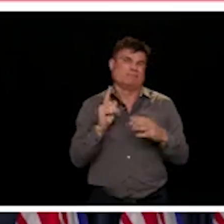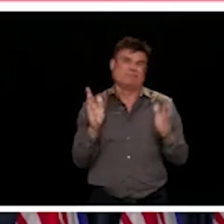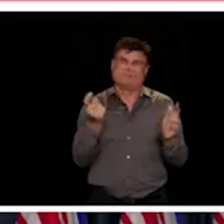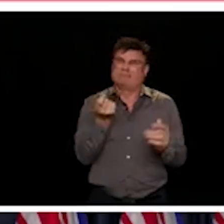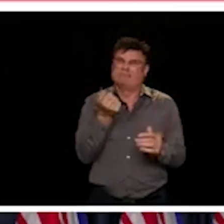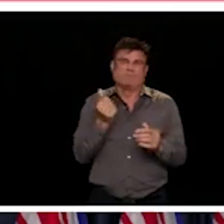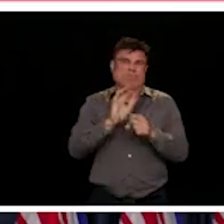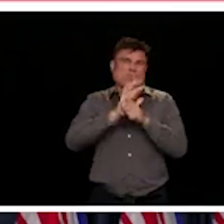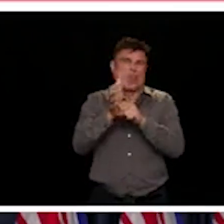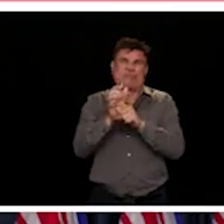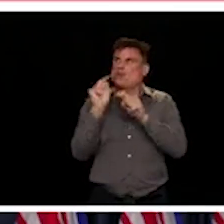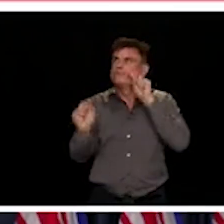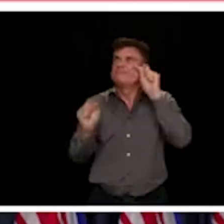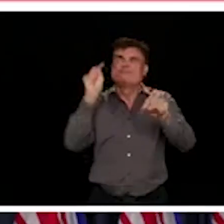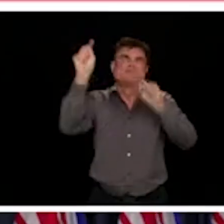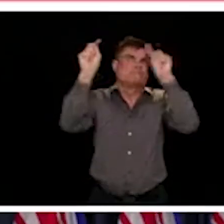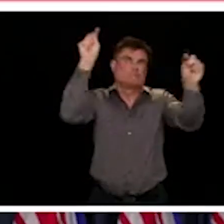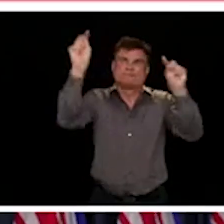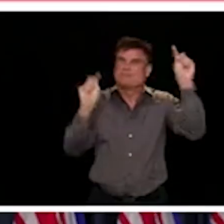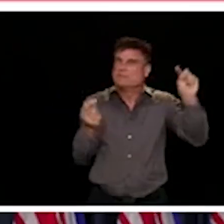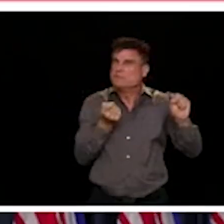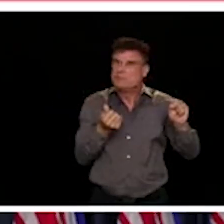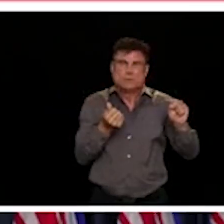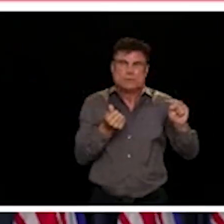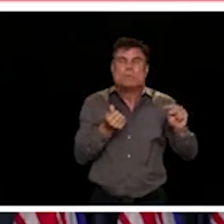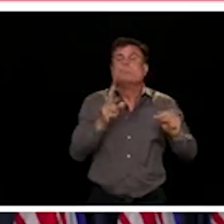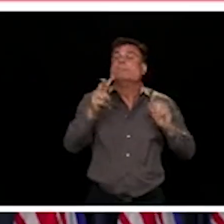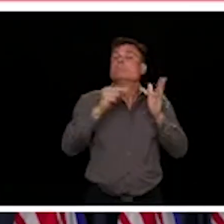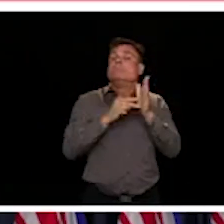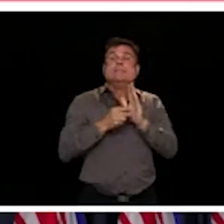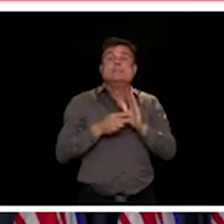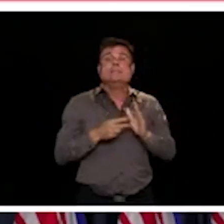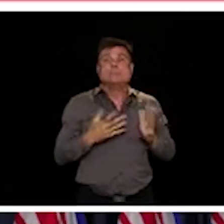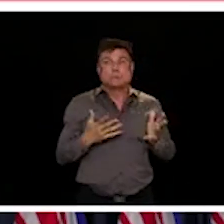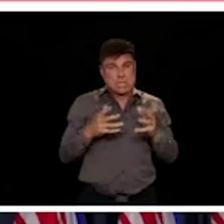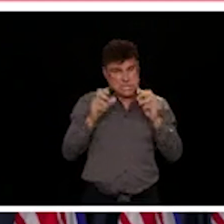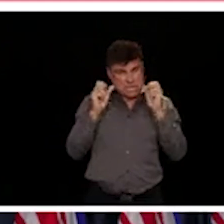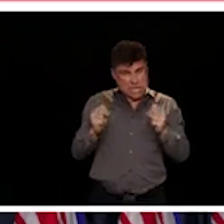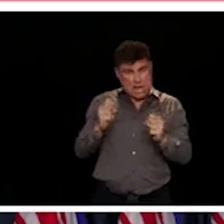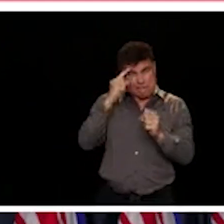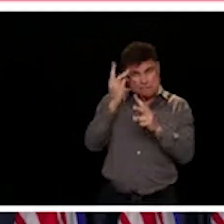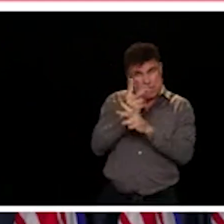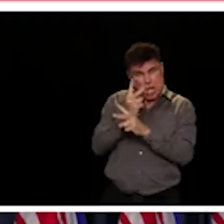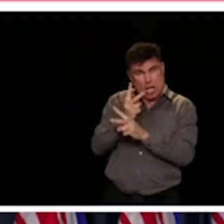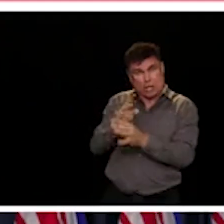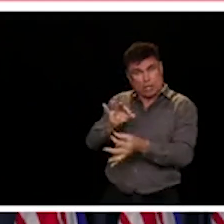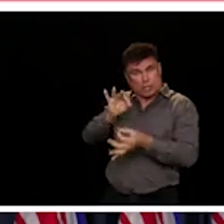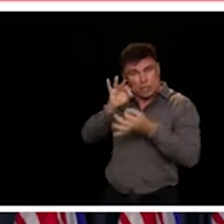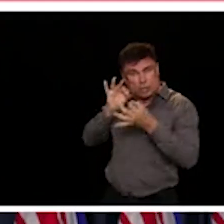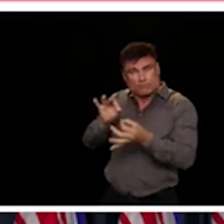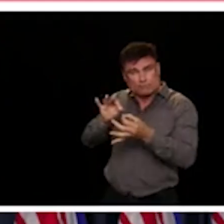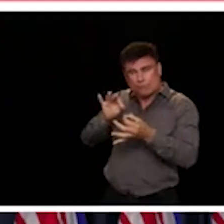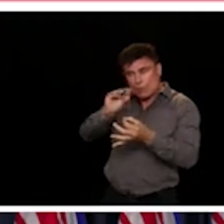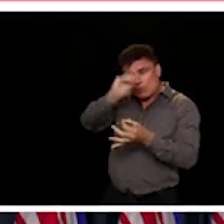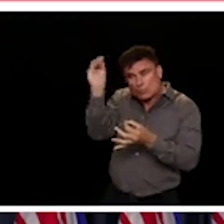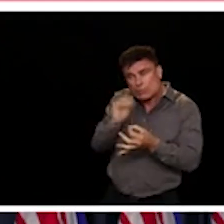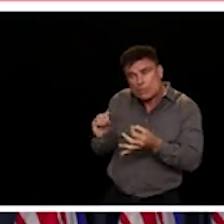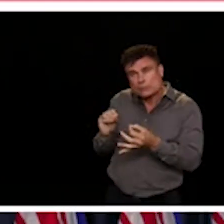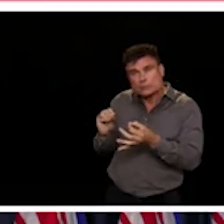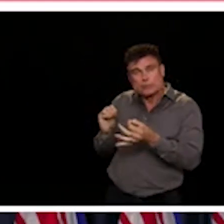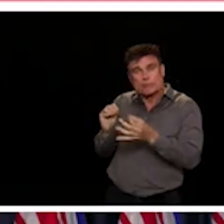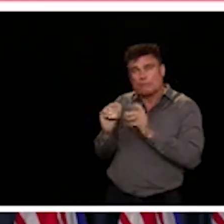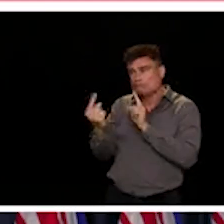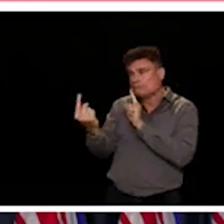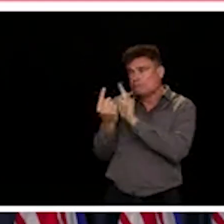variation in the prediction models. So they're what we call unstable numbers. And what we can see